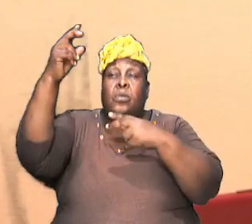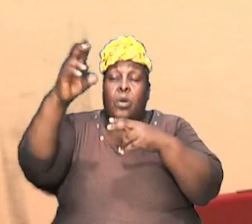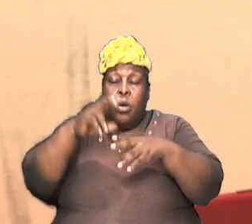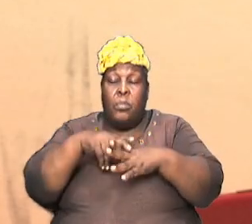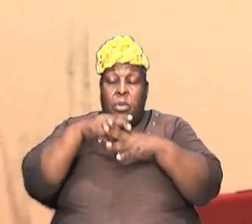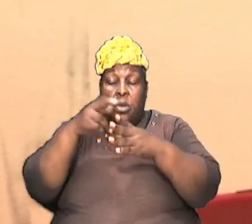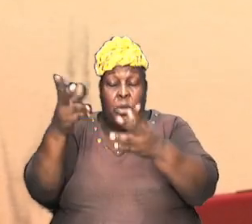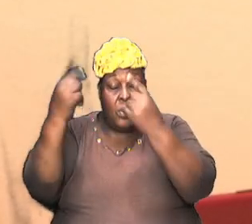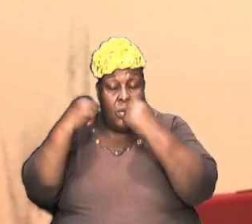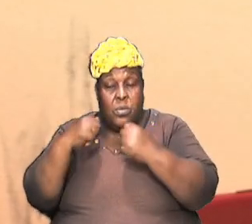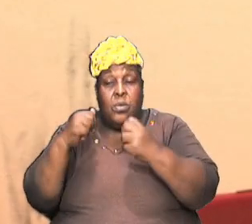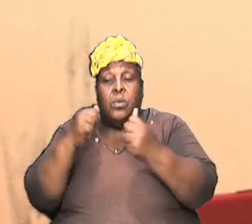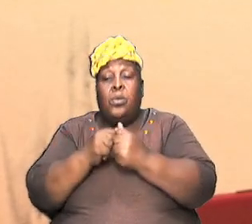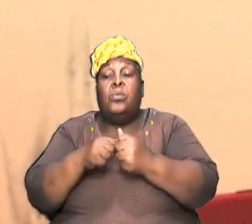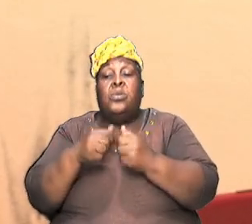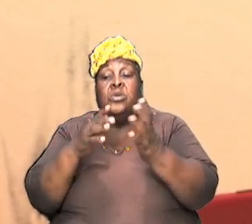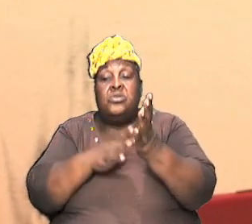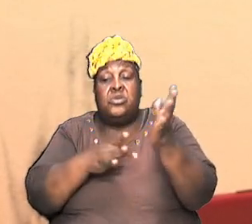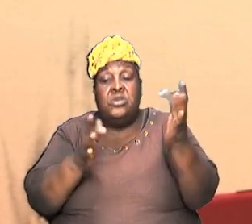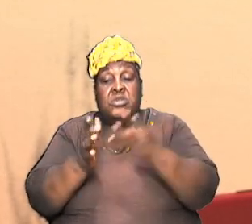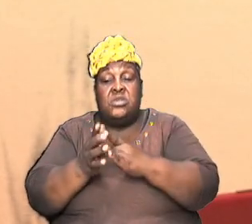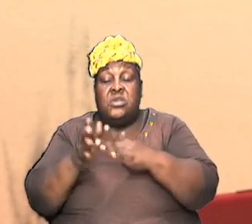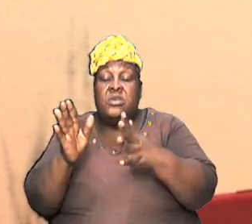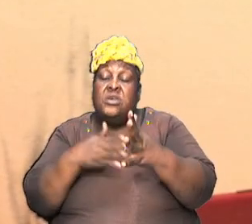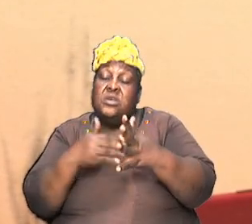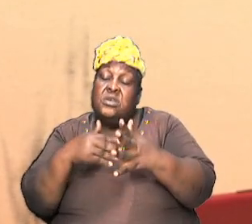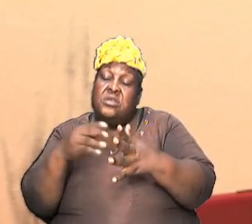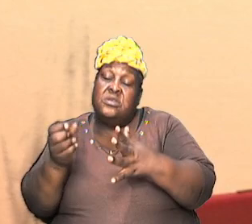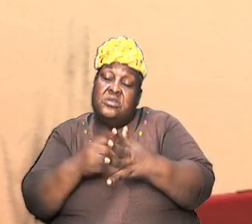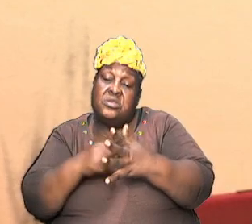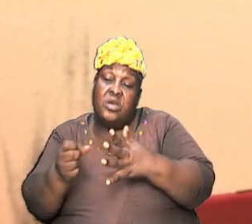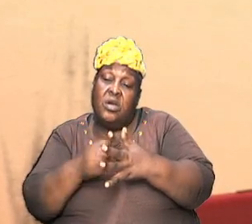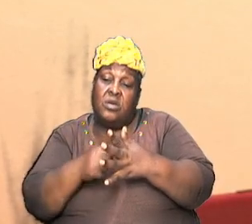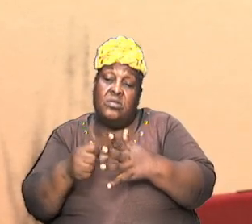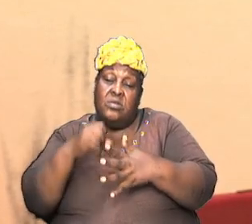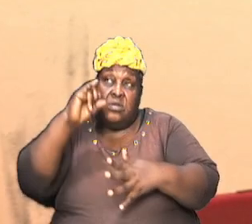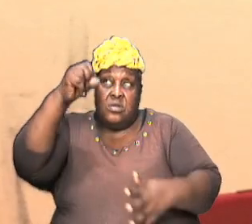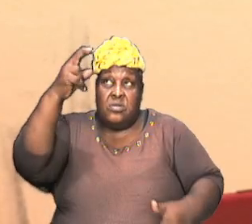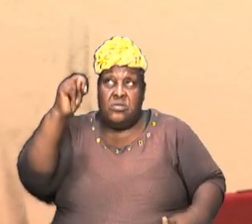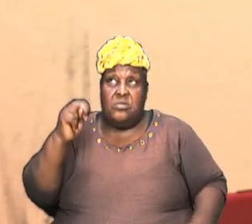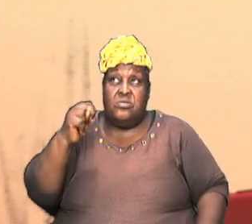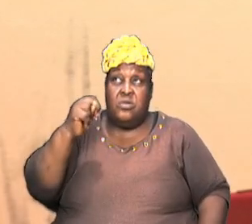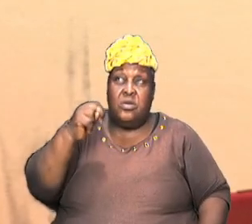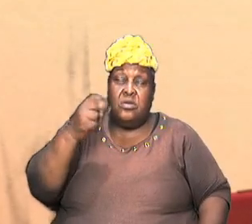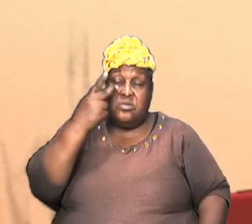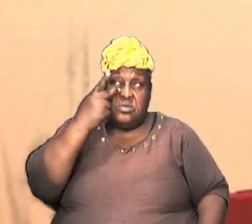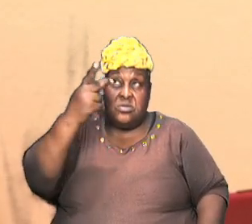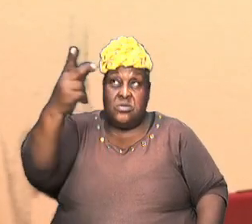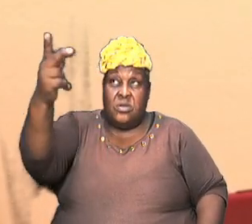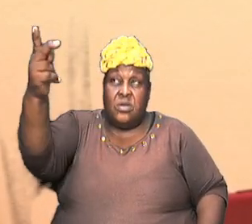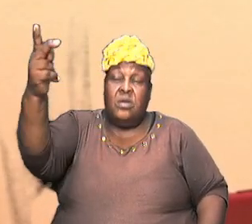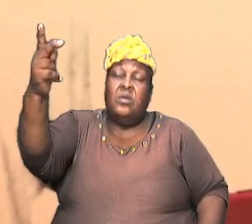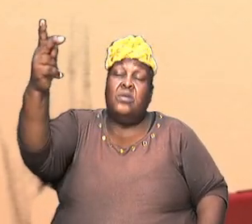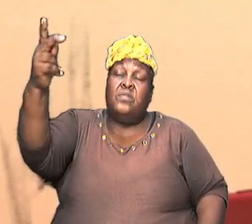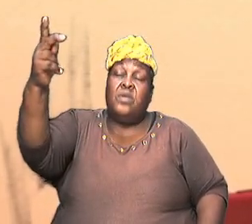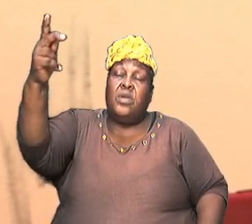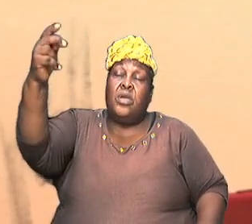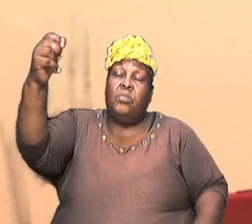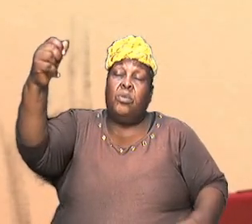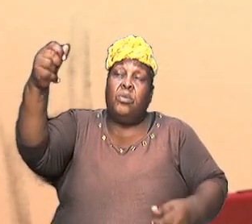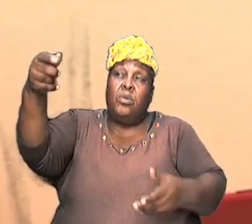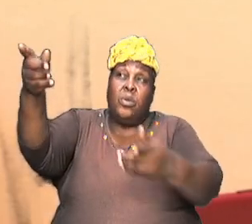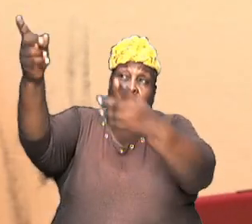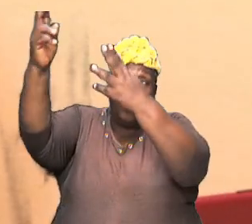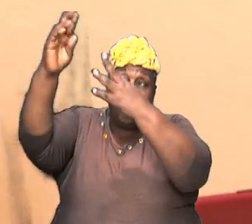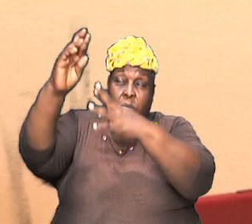him and so we sing the song John saw robed in white and coming down to